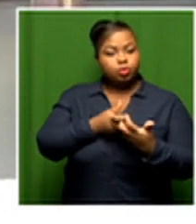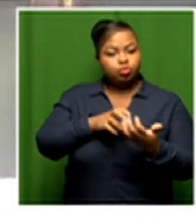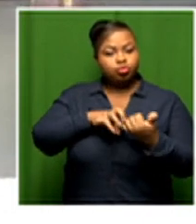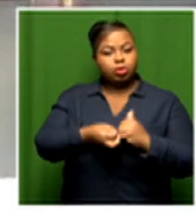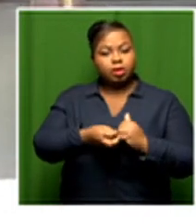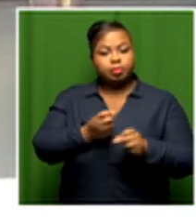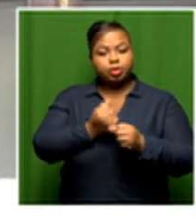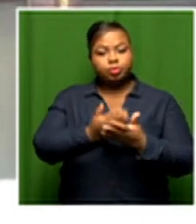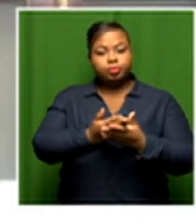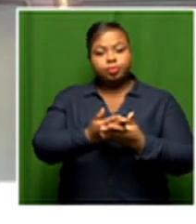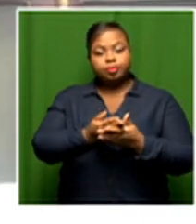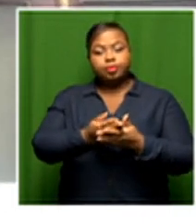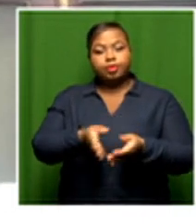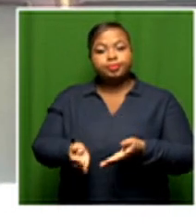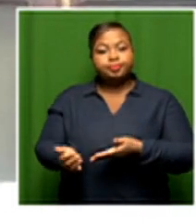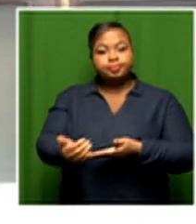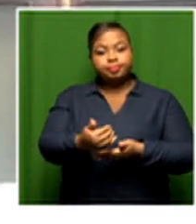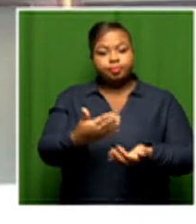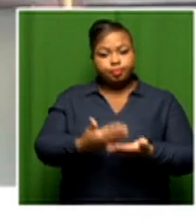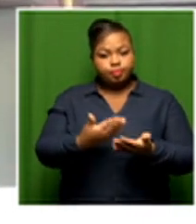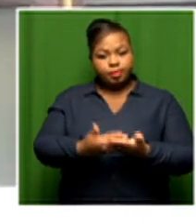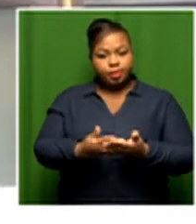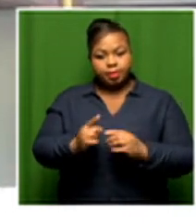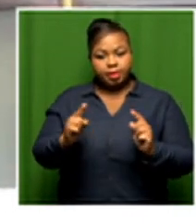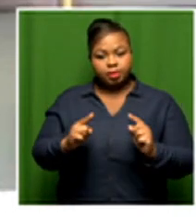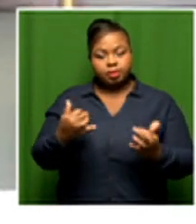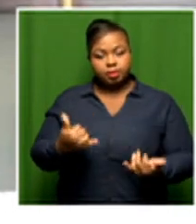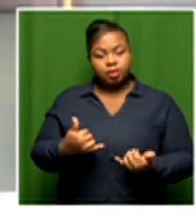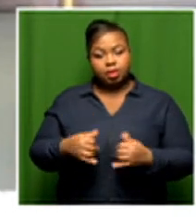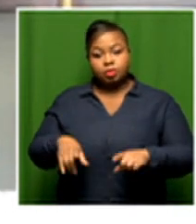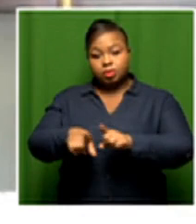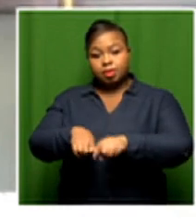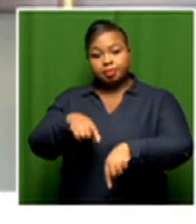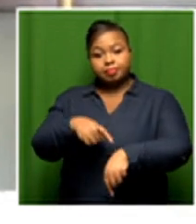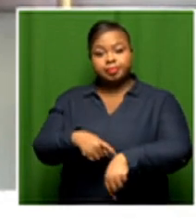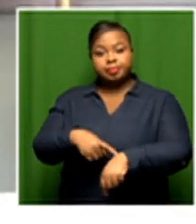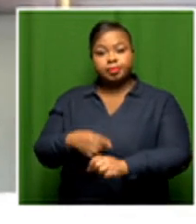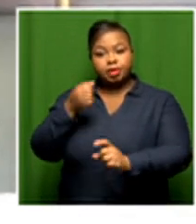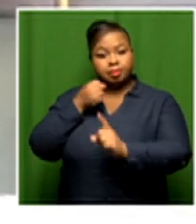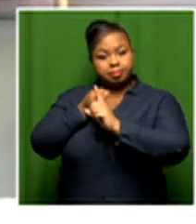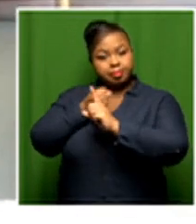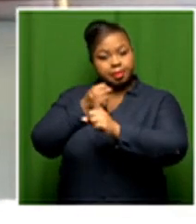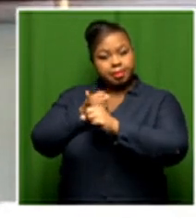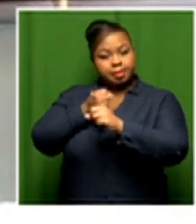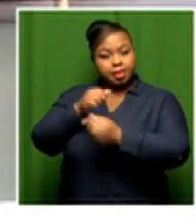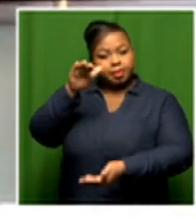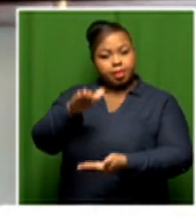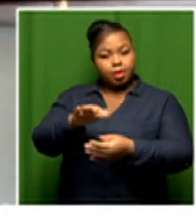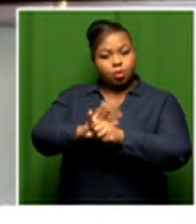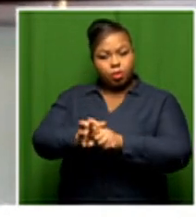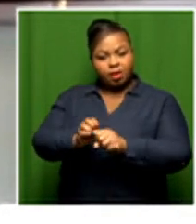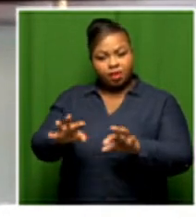we call it and in terms of waging our fight against covet 19 we have been on the ground